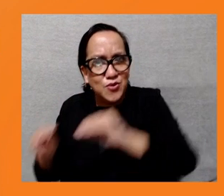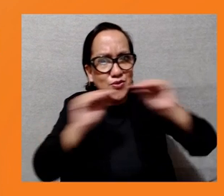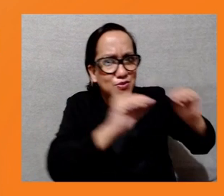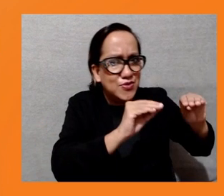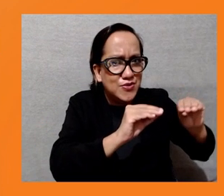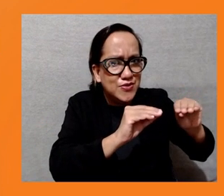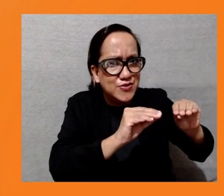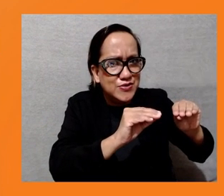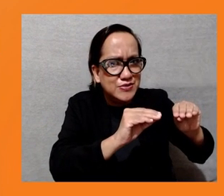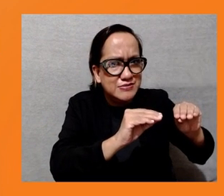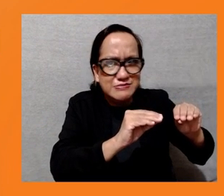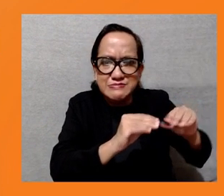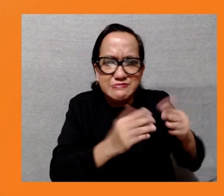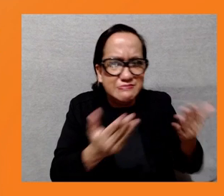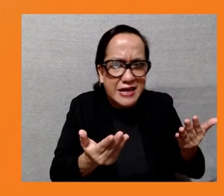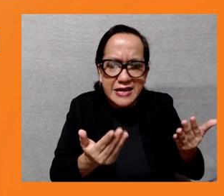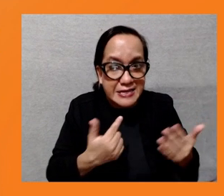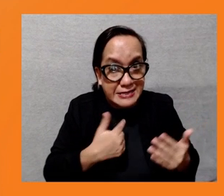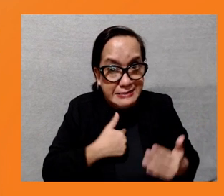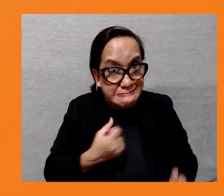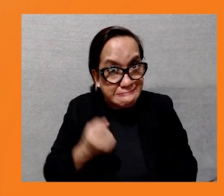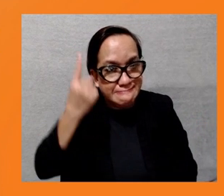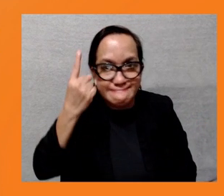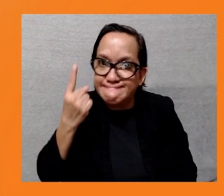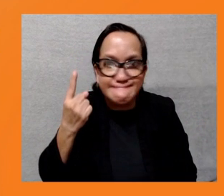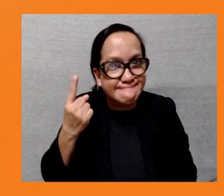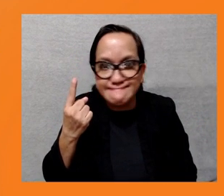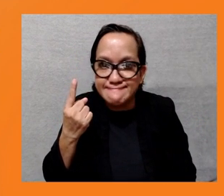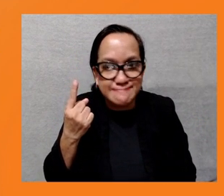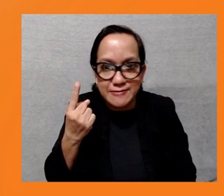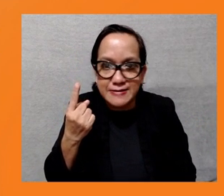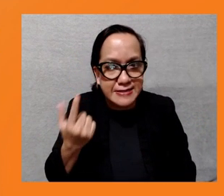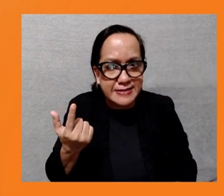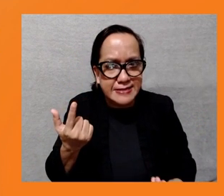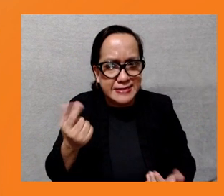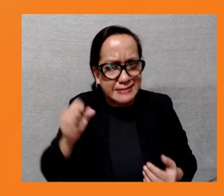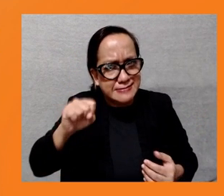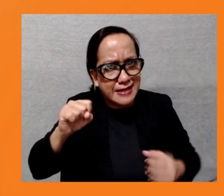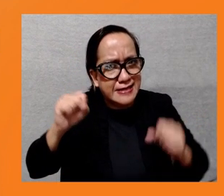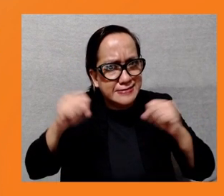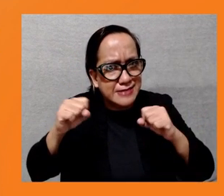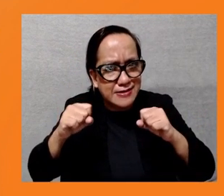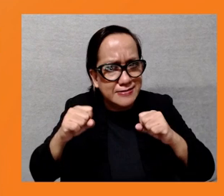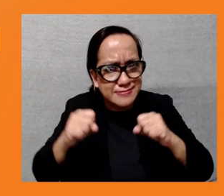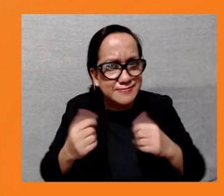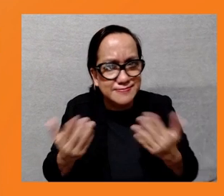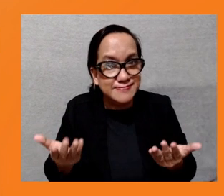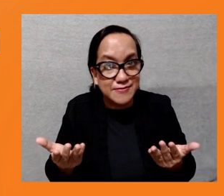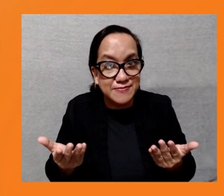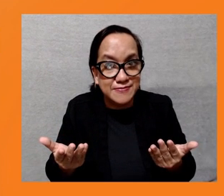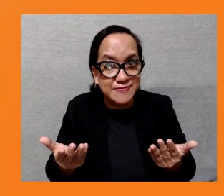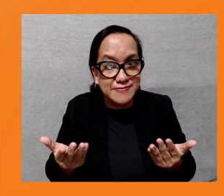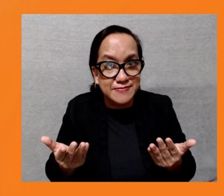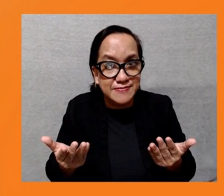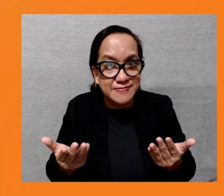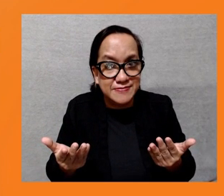there, but we, of course, do need to look at avoidance. And this is the first priority in the existing